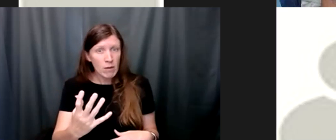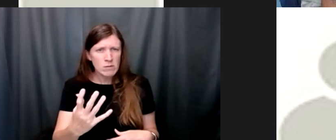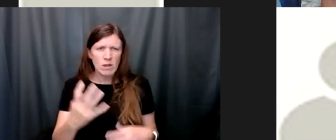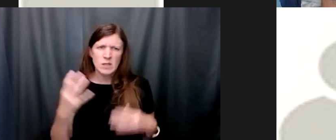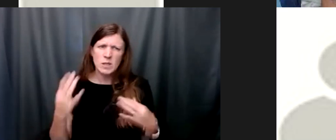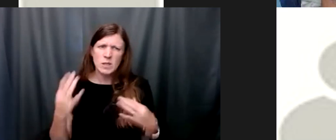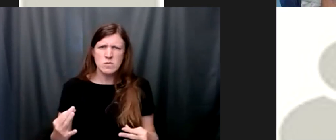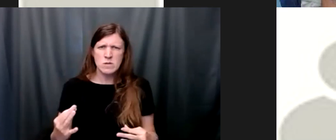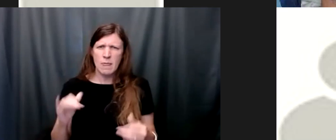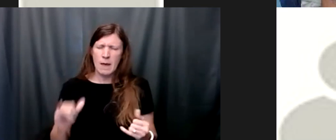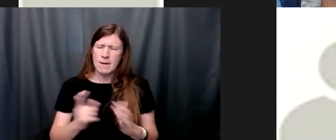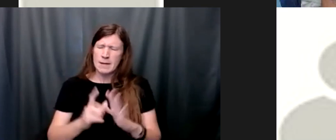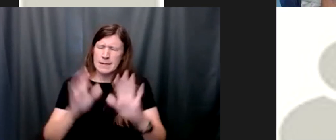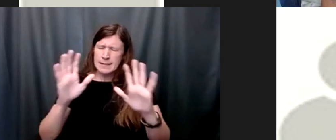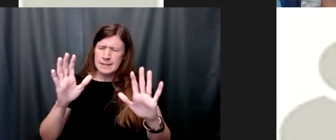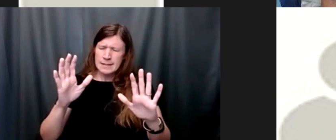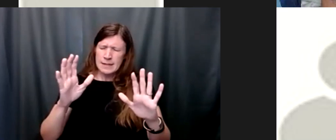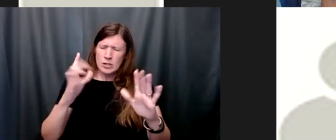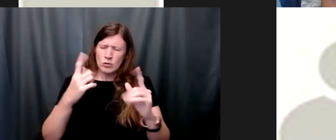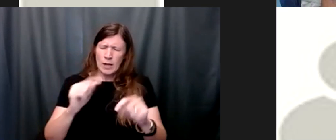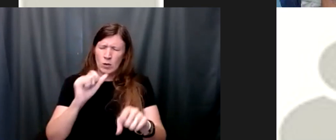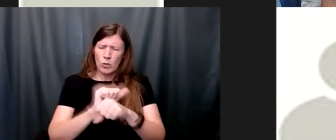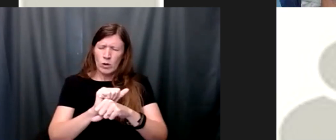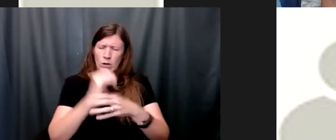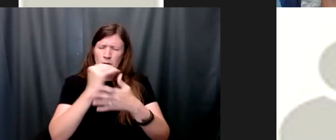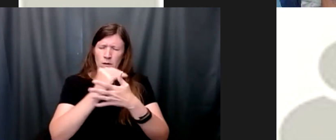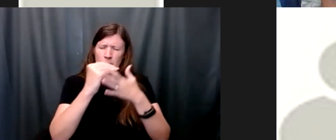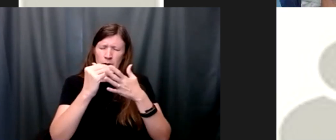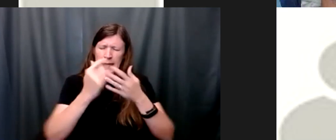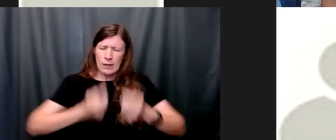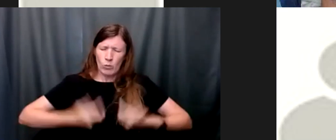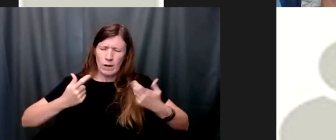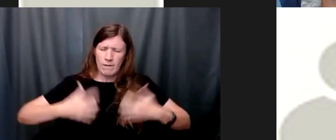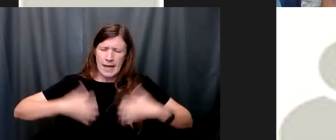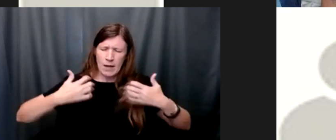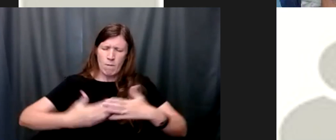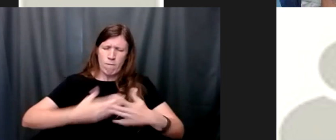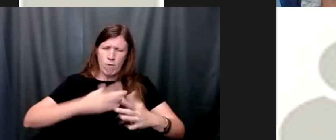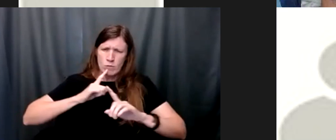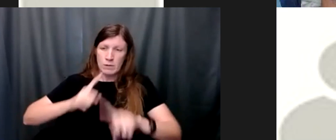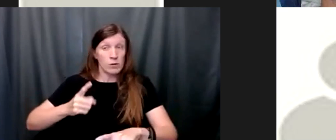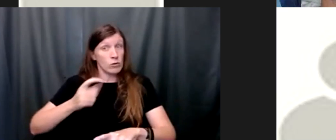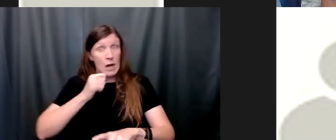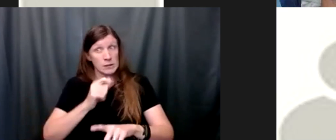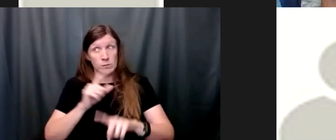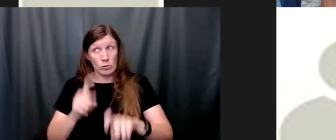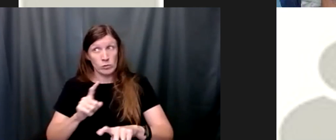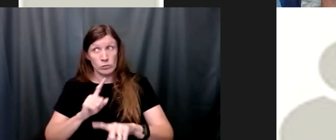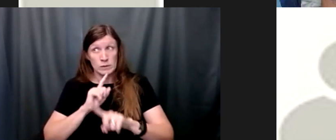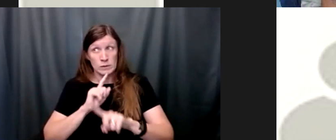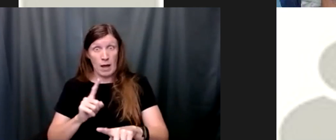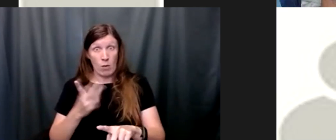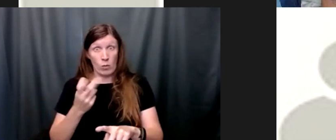in that moment try to work through those steps to get rid of the anger before i responded because you're not supposed to respond to an email when you're angry